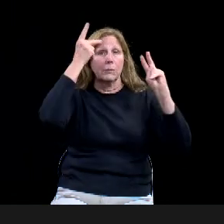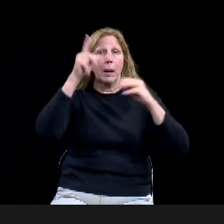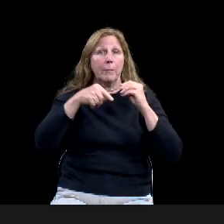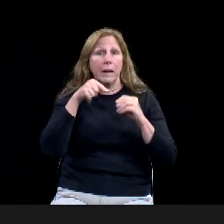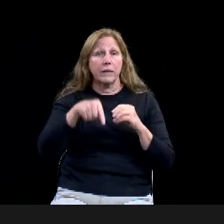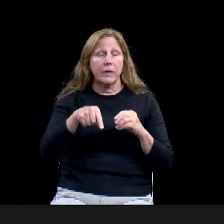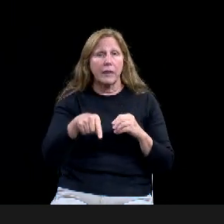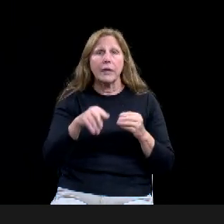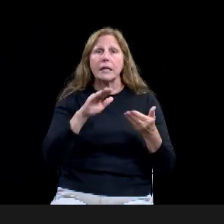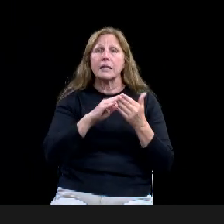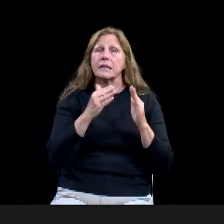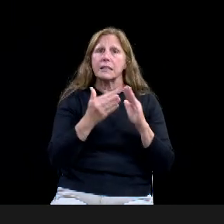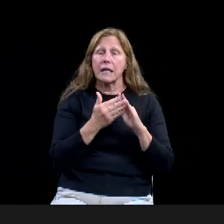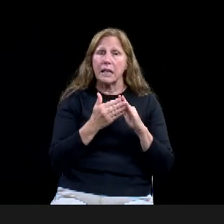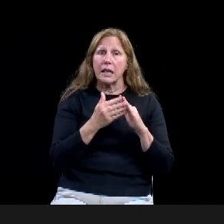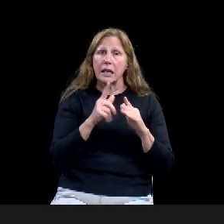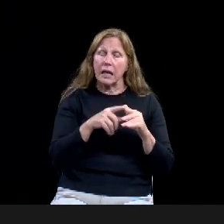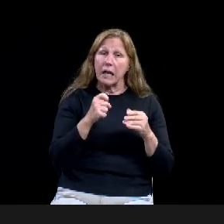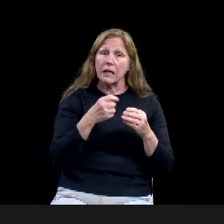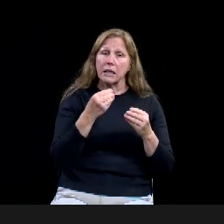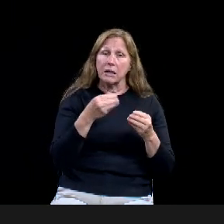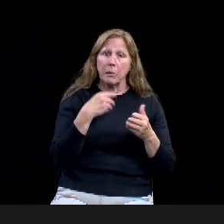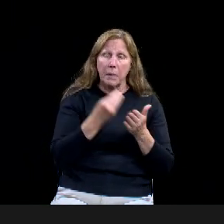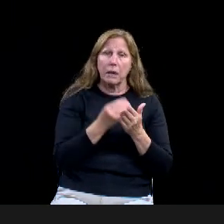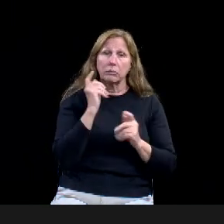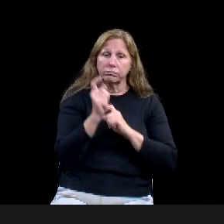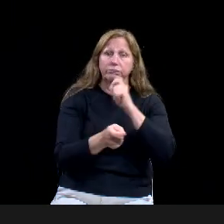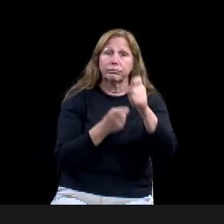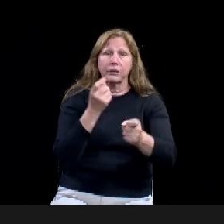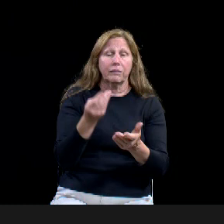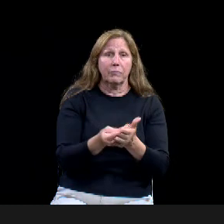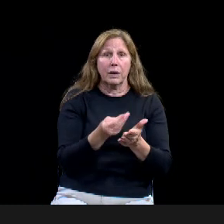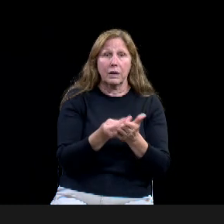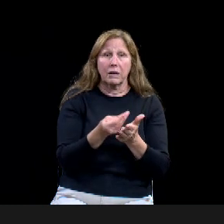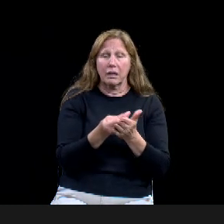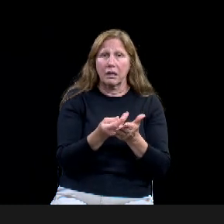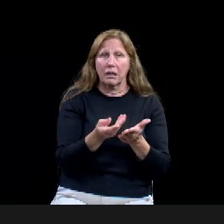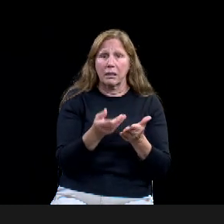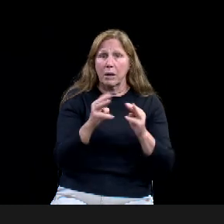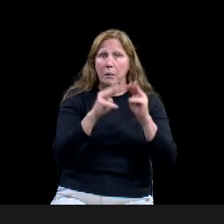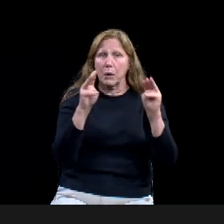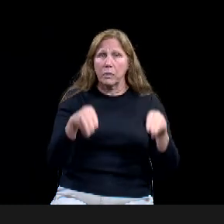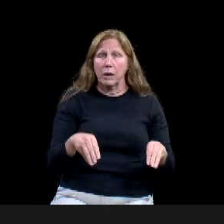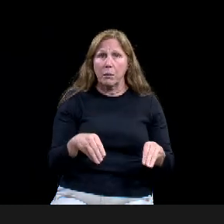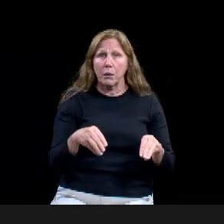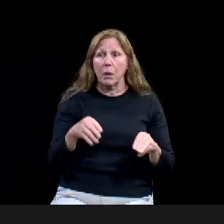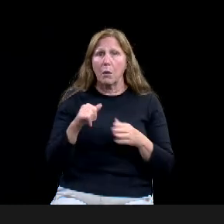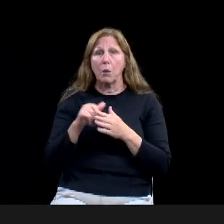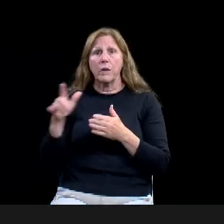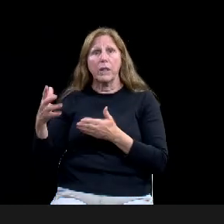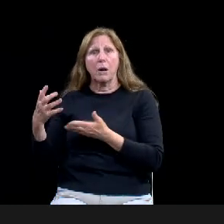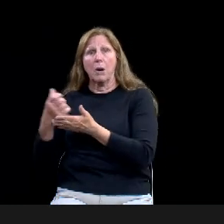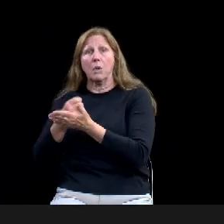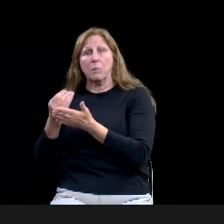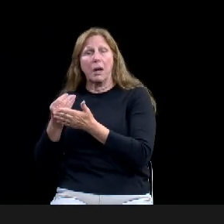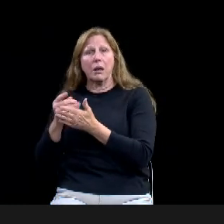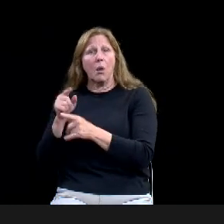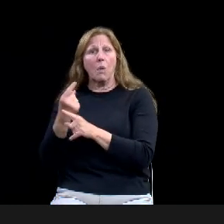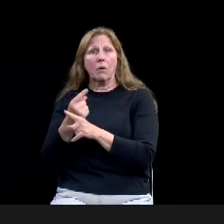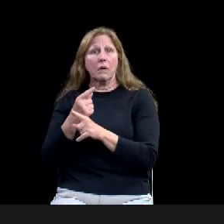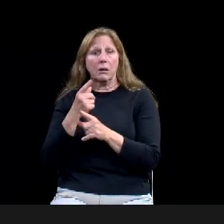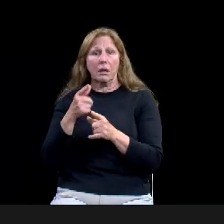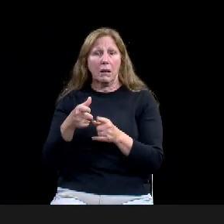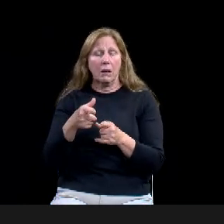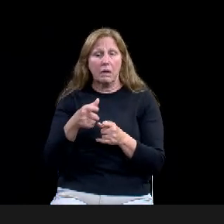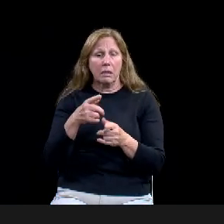income alone. Um, the, the, you know, we know that the, the future needs of the museum are, are,